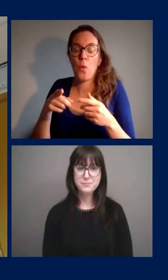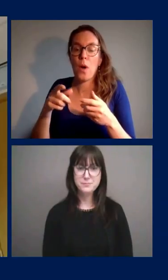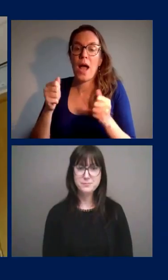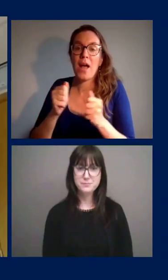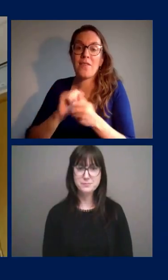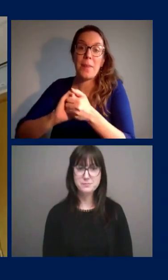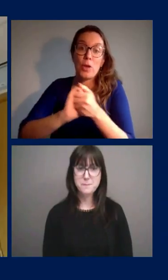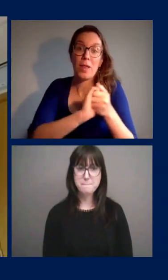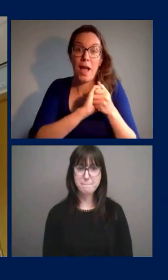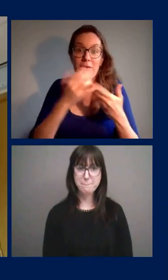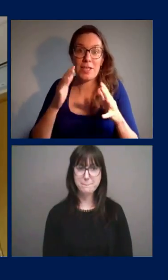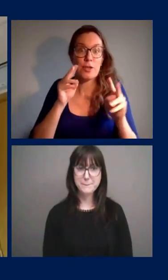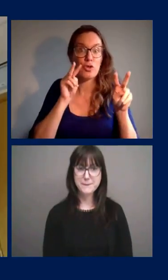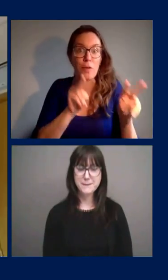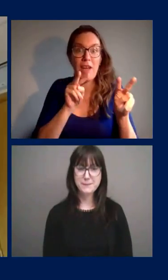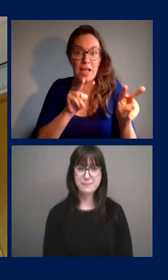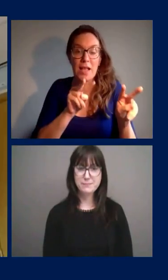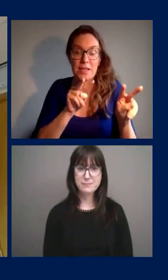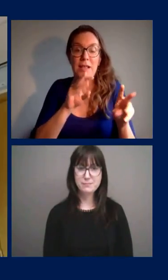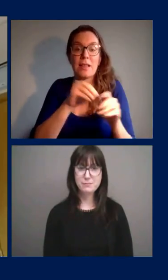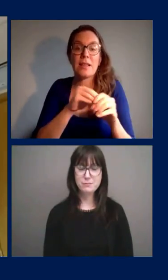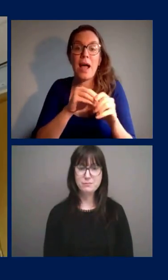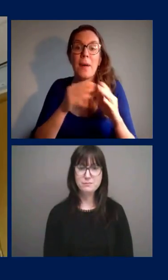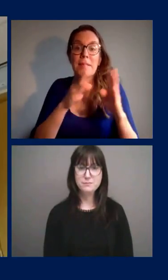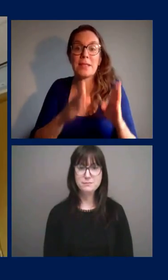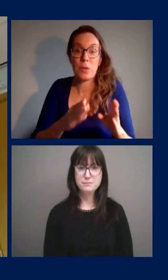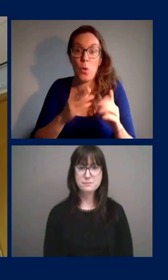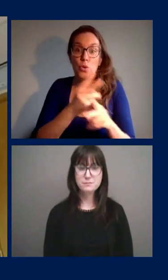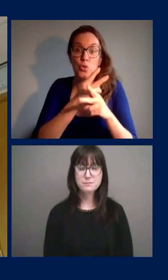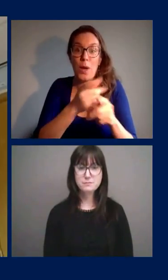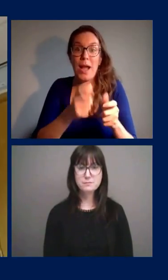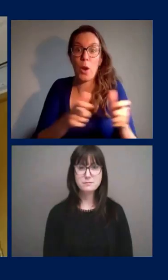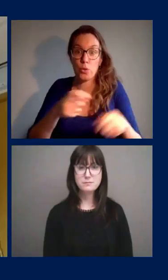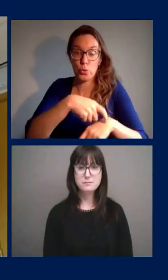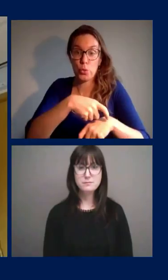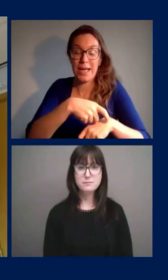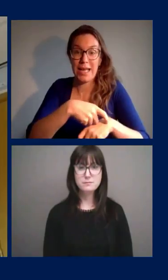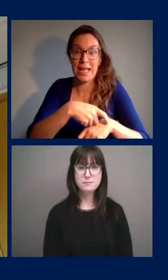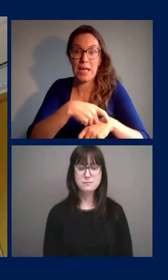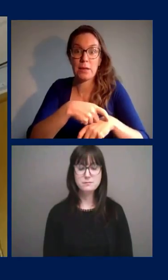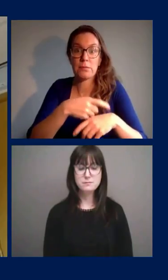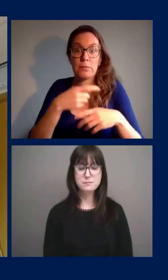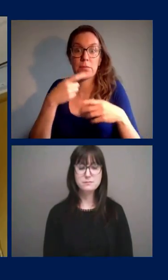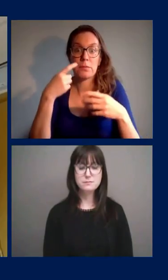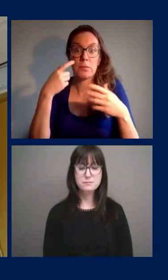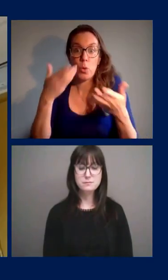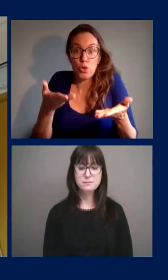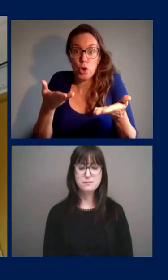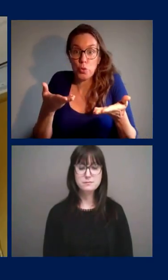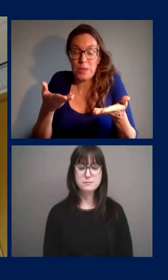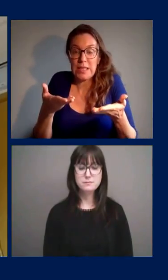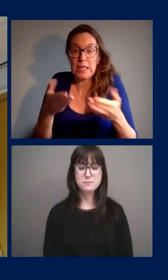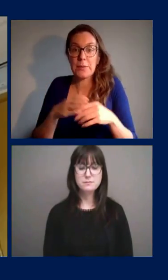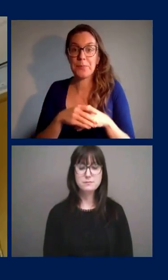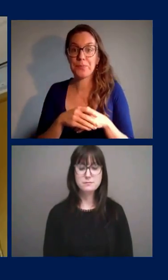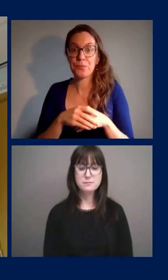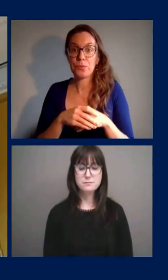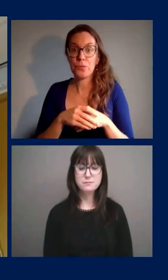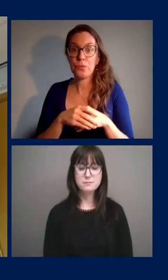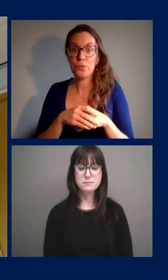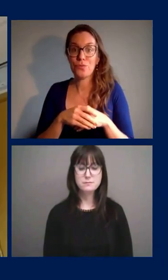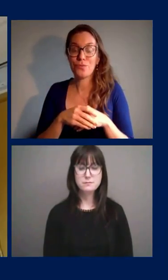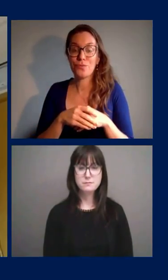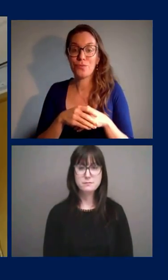in the foyer of long period uh not today uh uh not today uh the number of